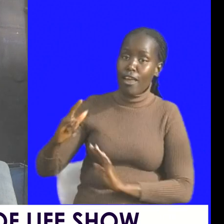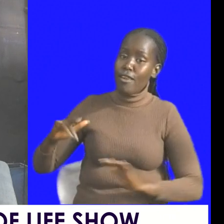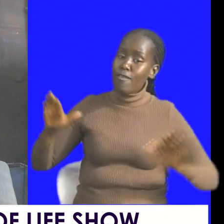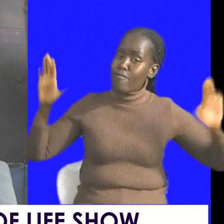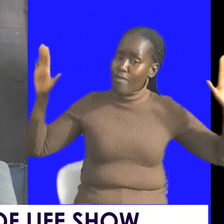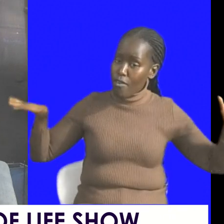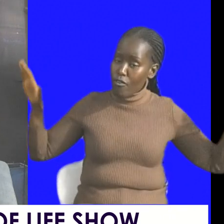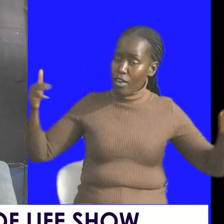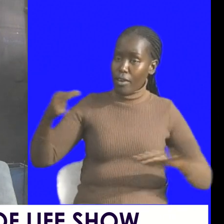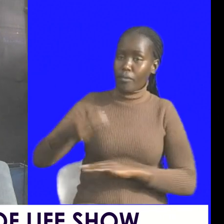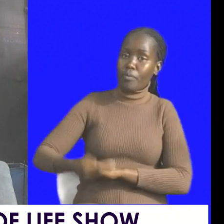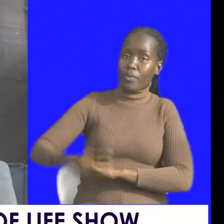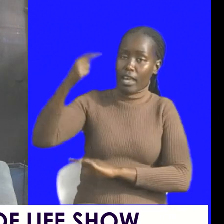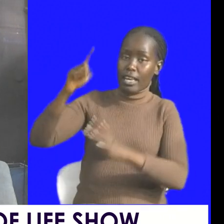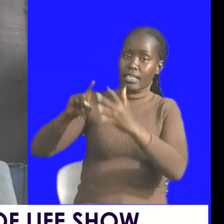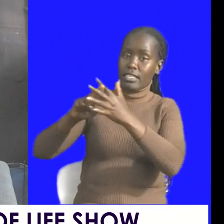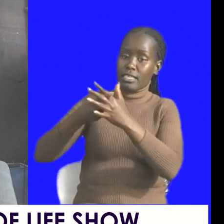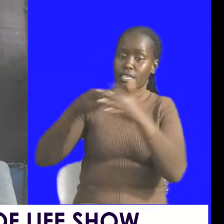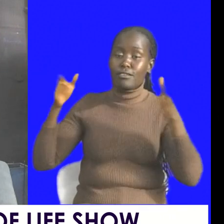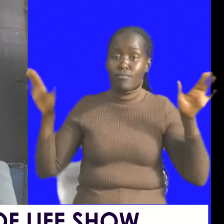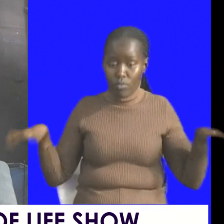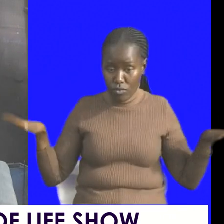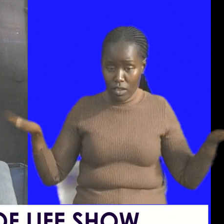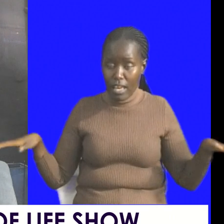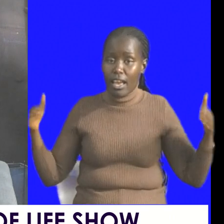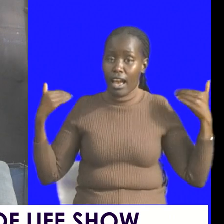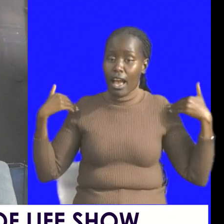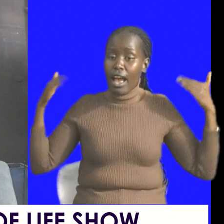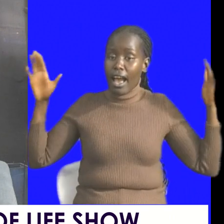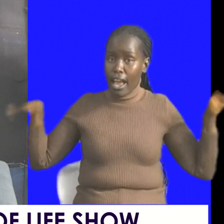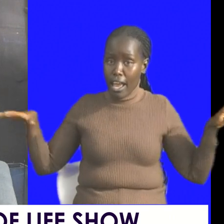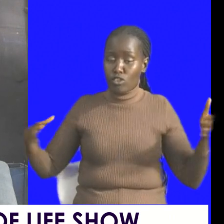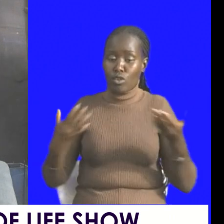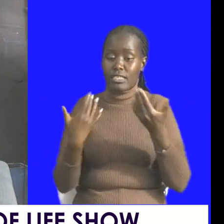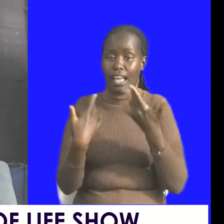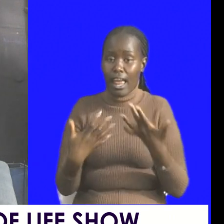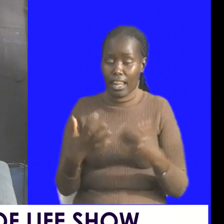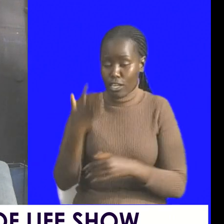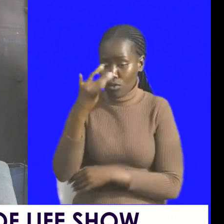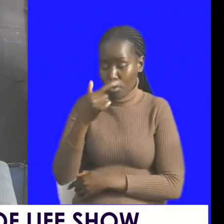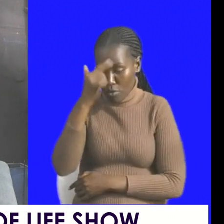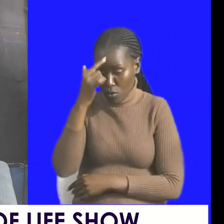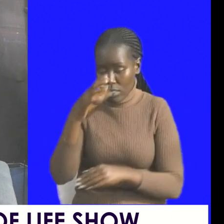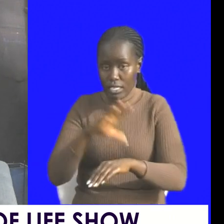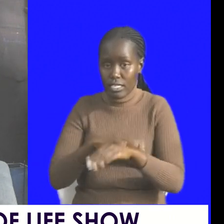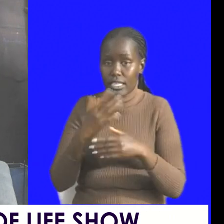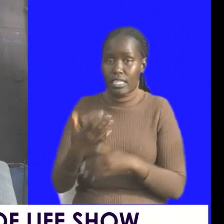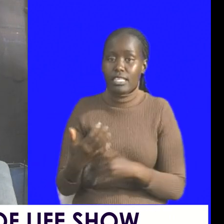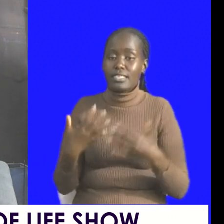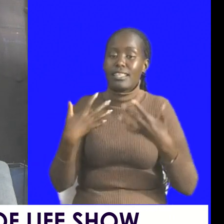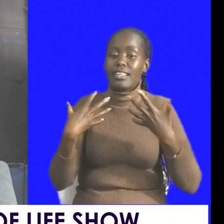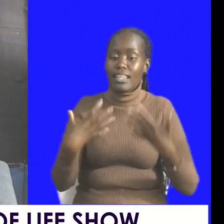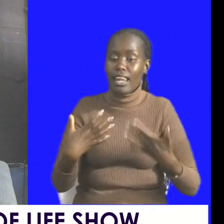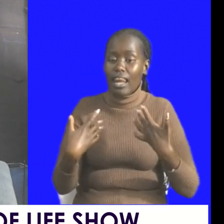come on come start flying now angels are light because they take things lightly why carry